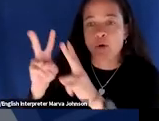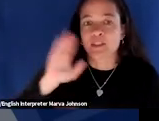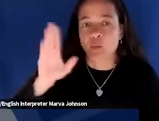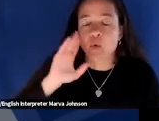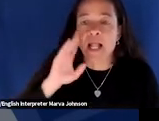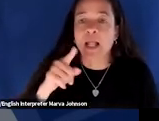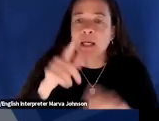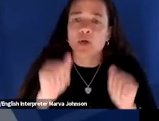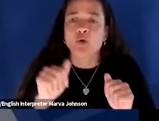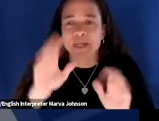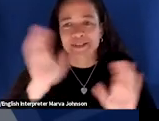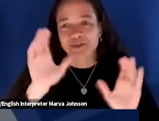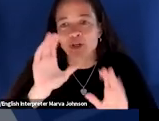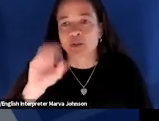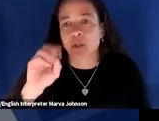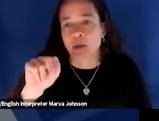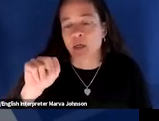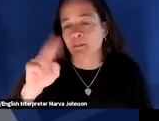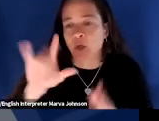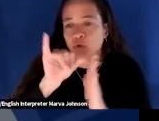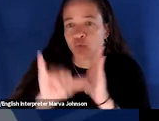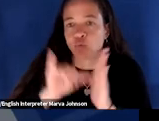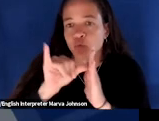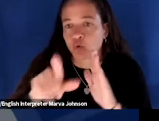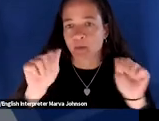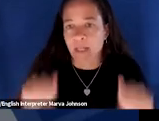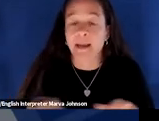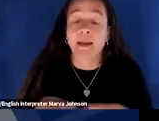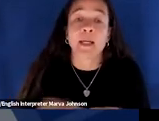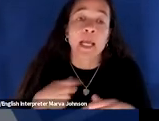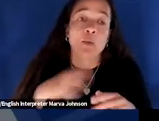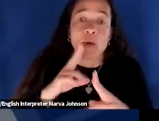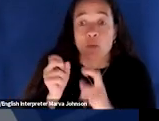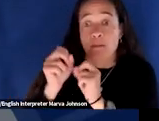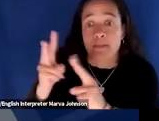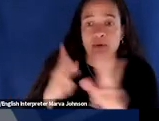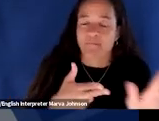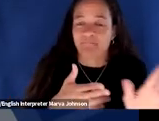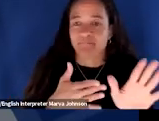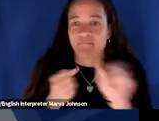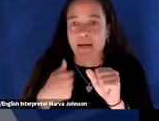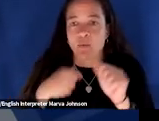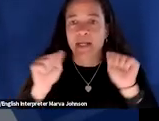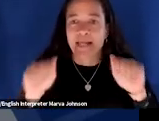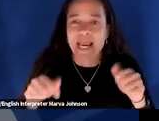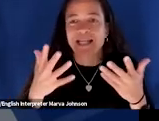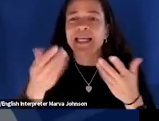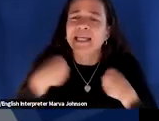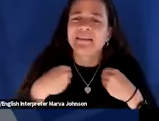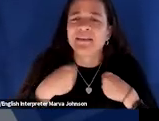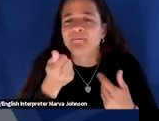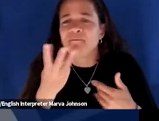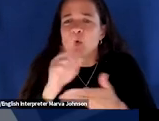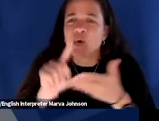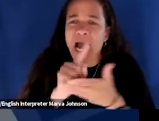search for us on uh on youtube and we'll be posting that as quick as we can chances are it's going to be give us a couple hours maybe by